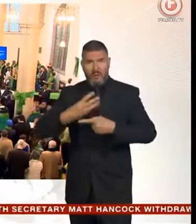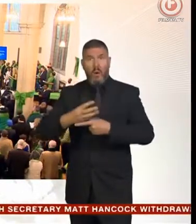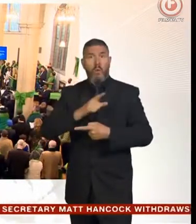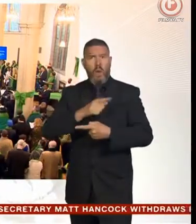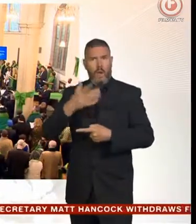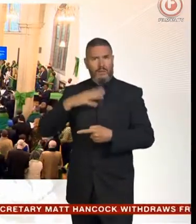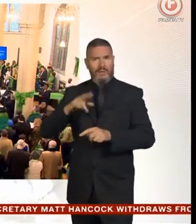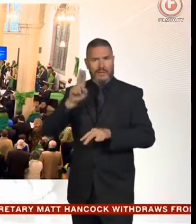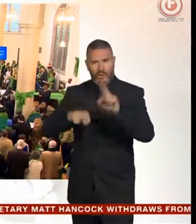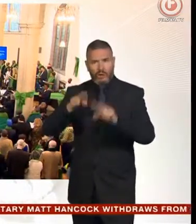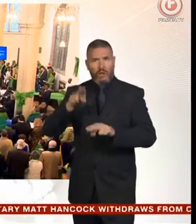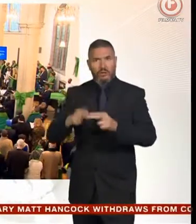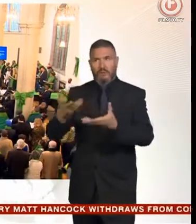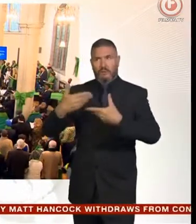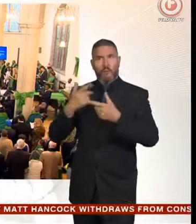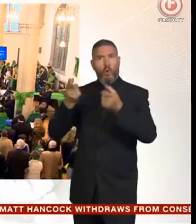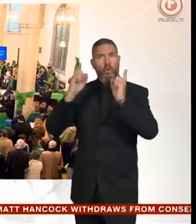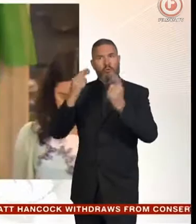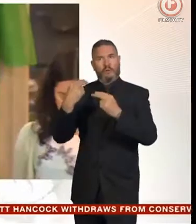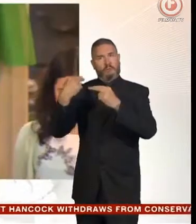justice and what we're looking for.